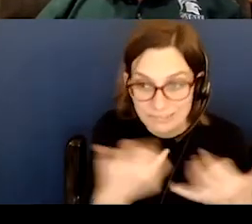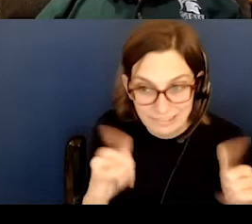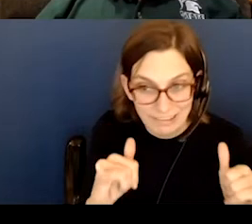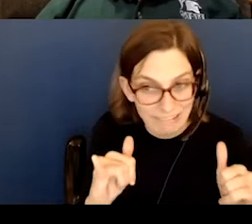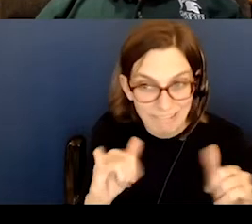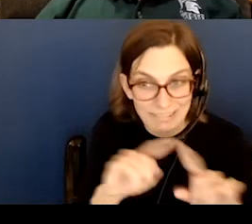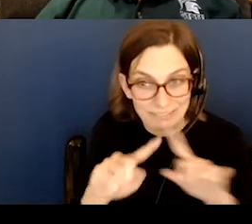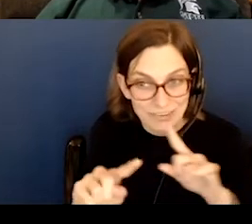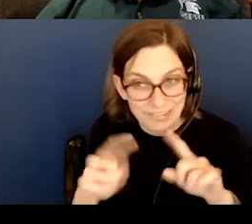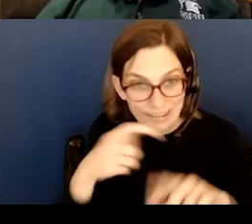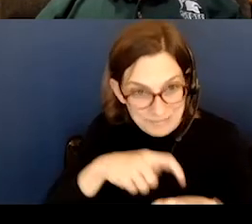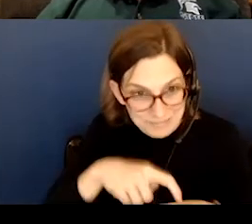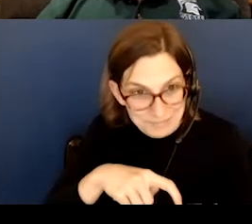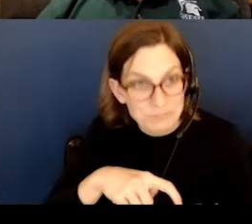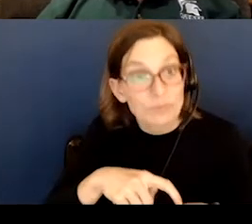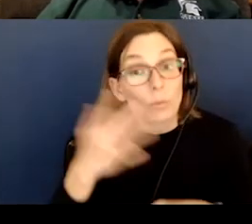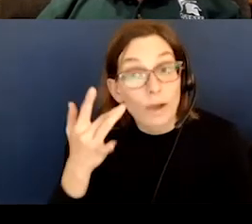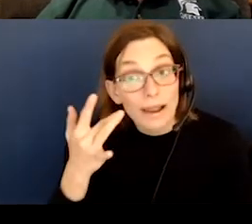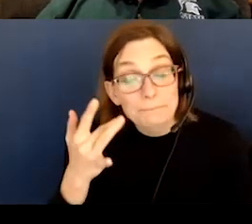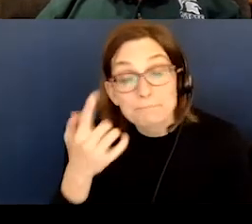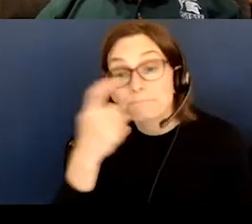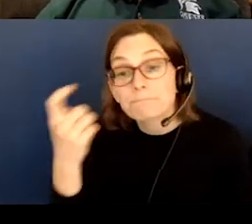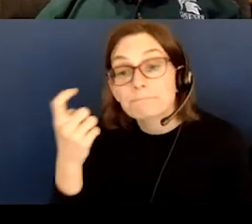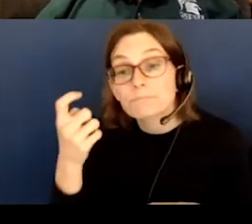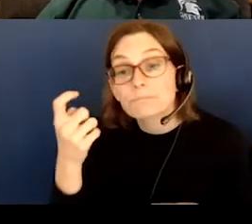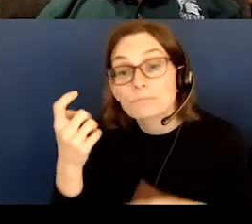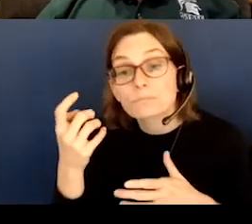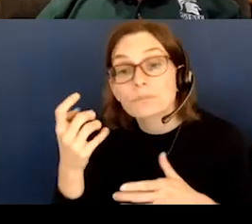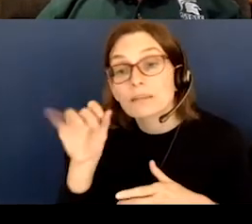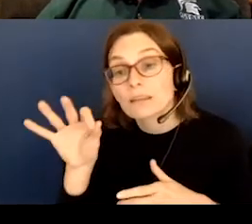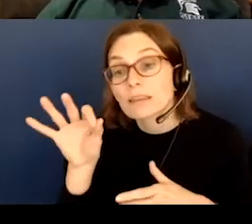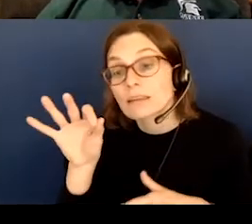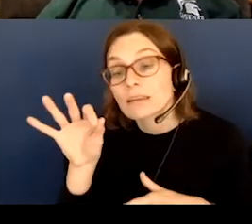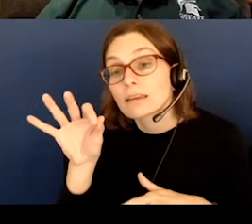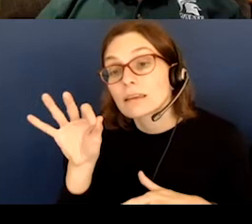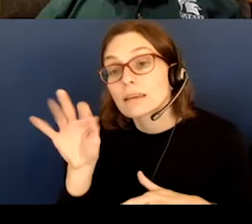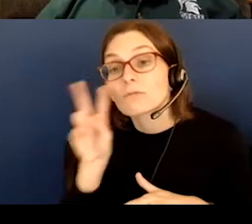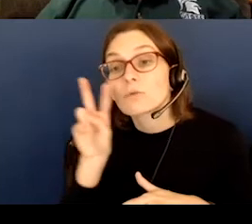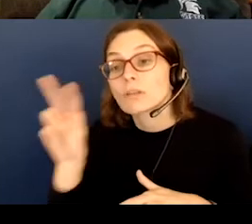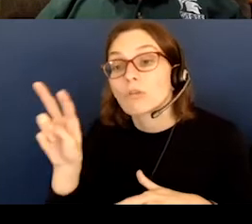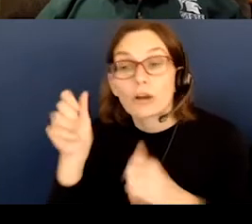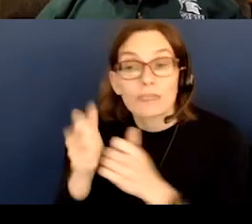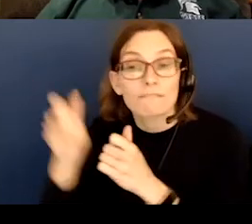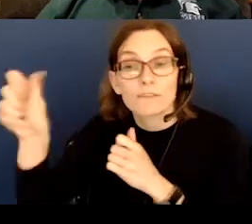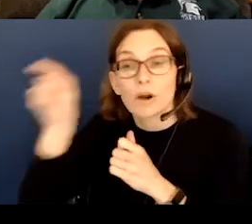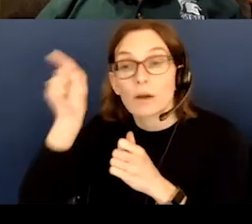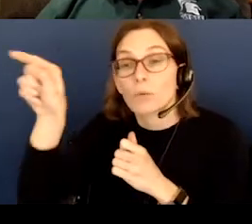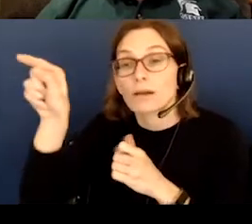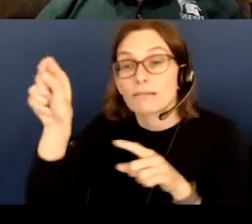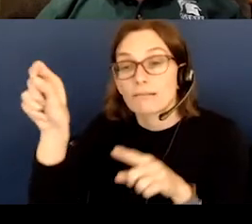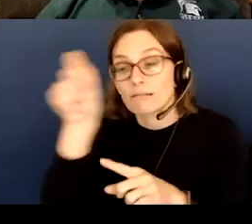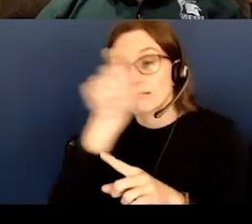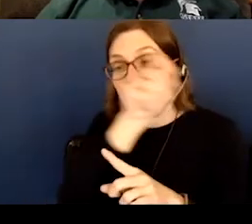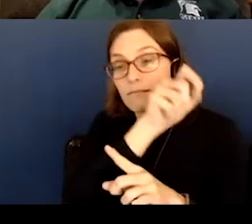that? The reason is that if we look at, let's say, the far point, once it goes